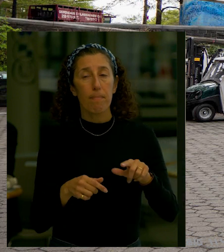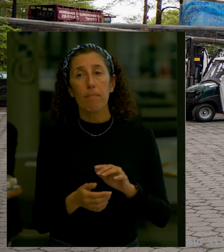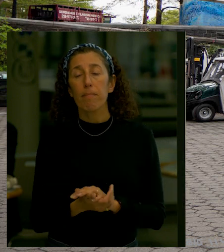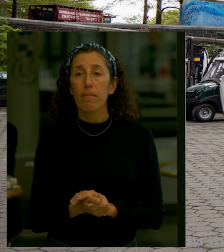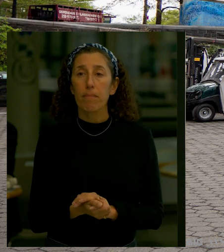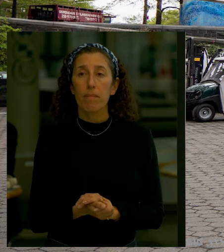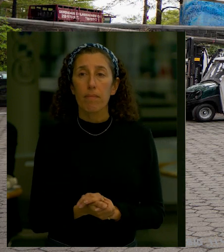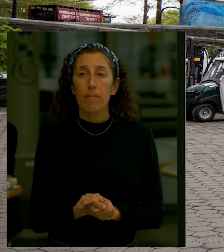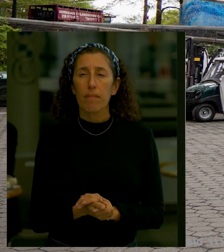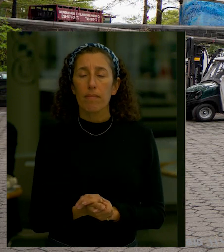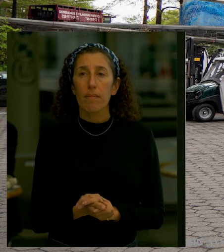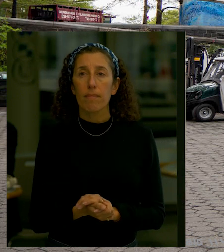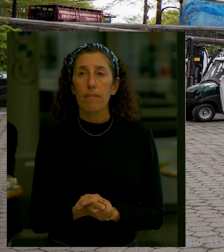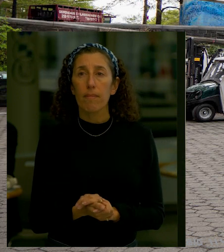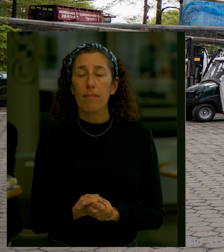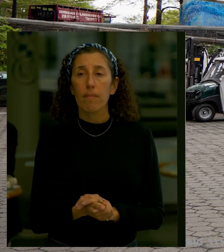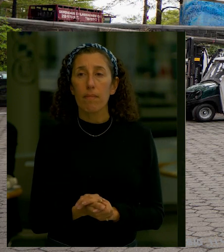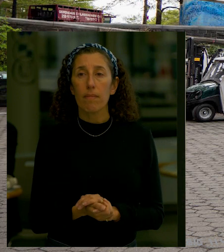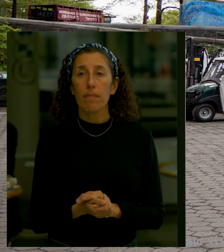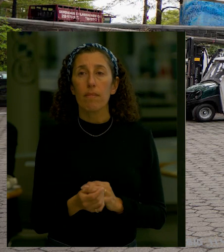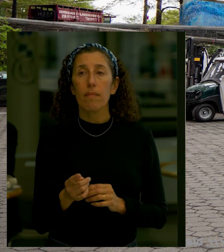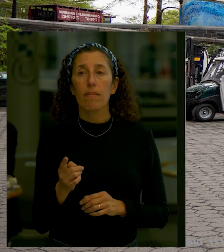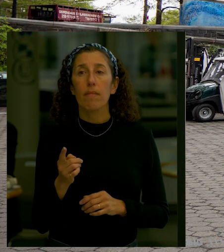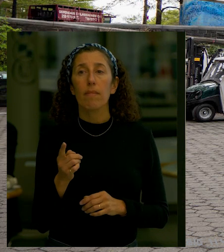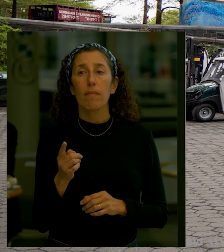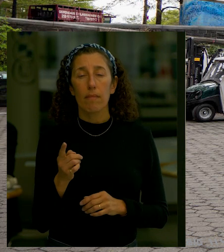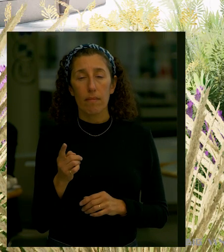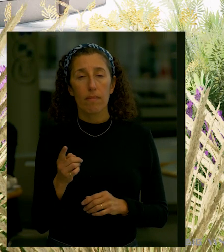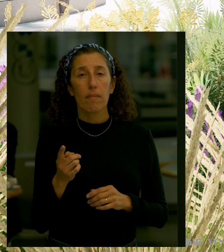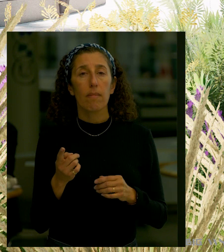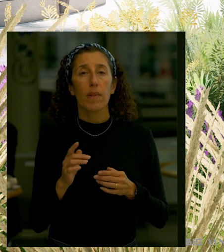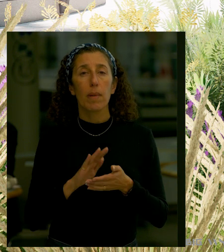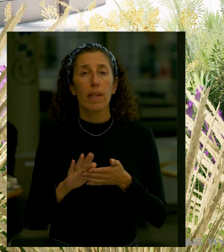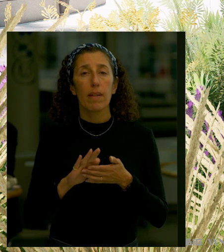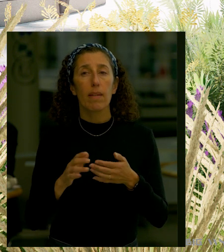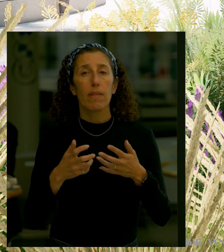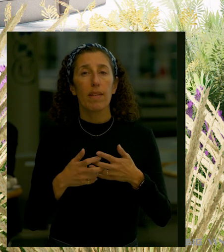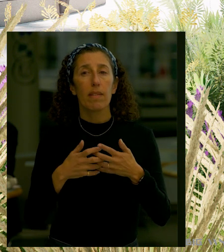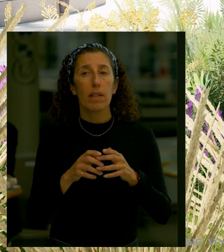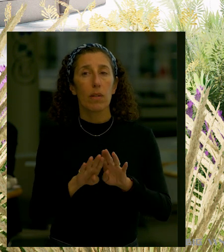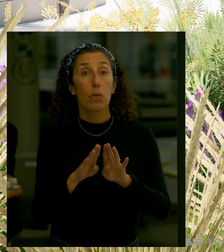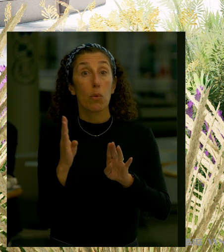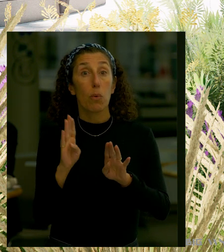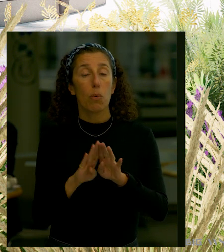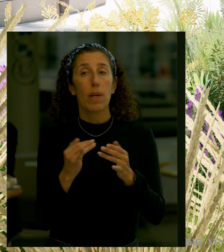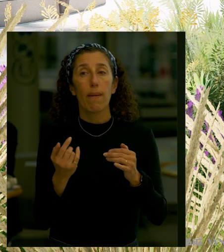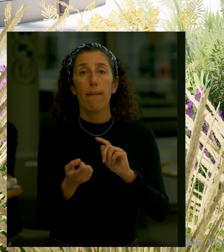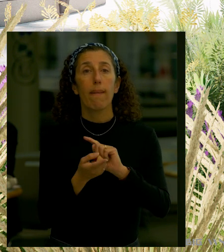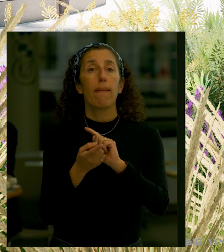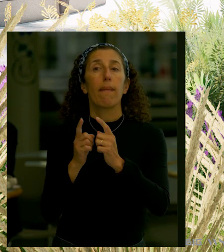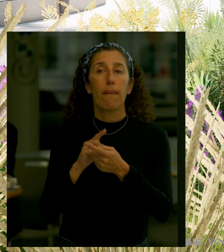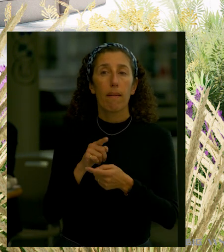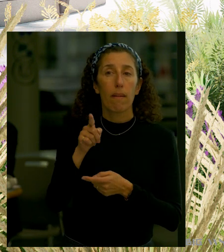and then here's the area where the maintenance facility door is and you can see here again we're trying to do our best